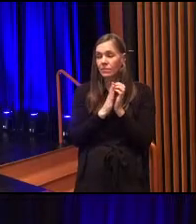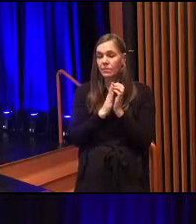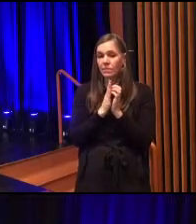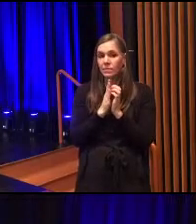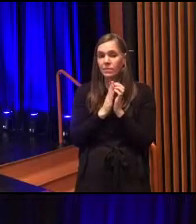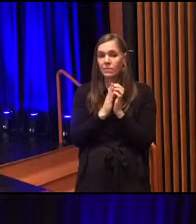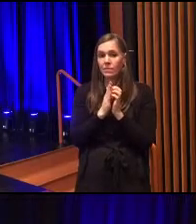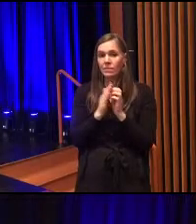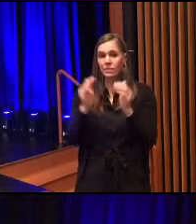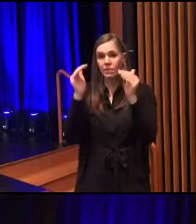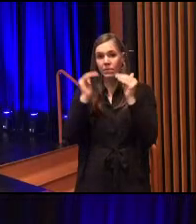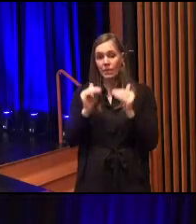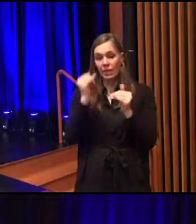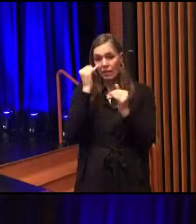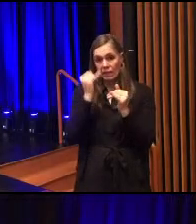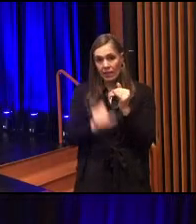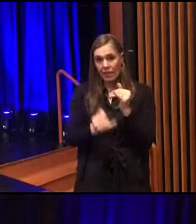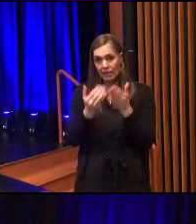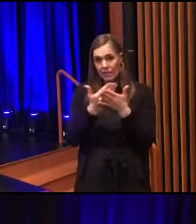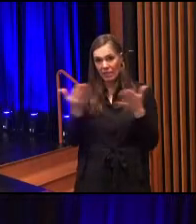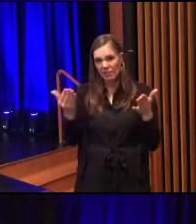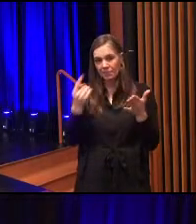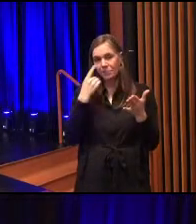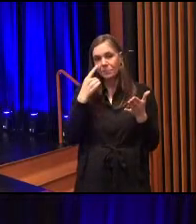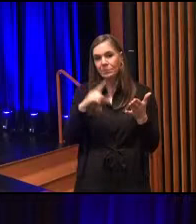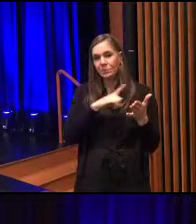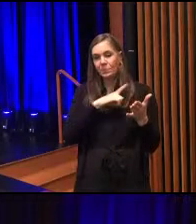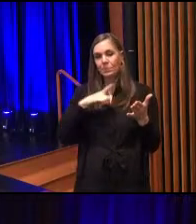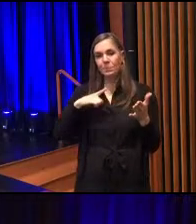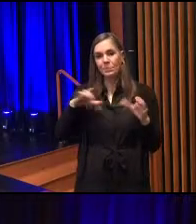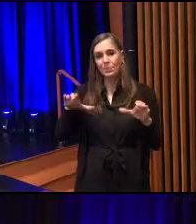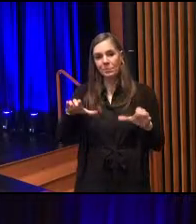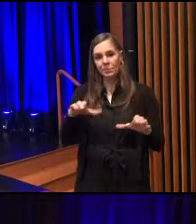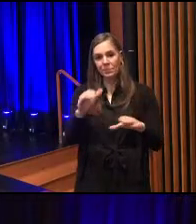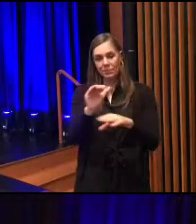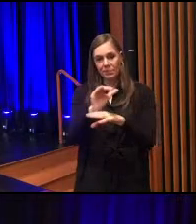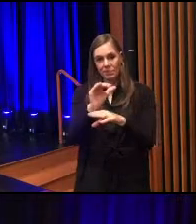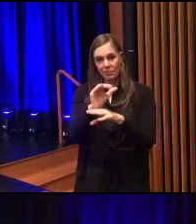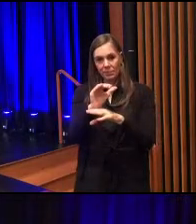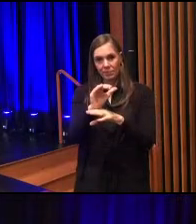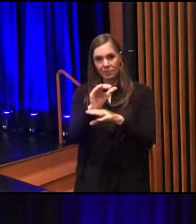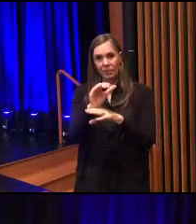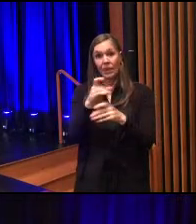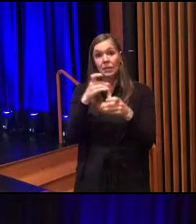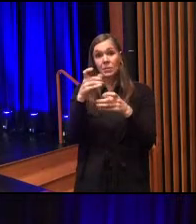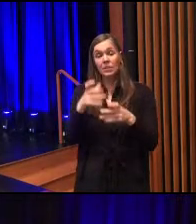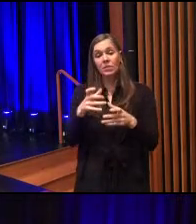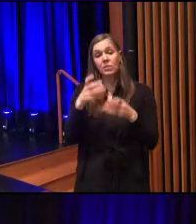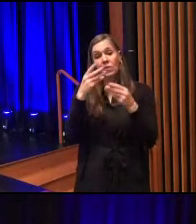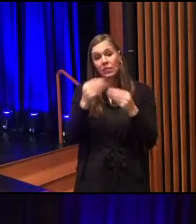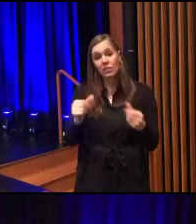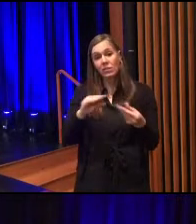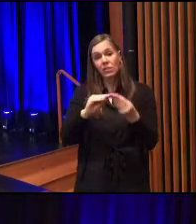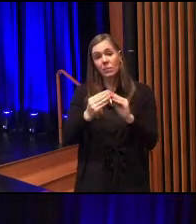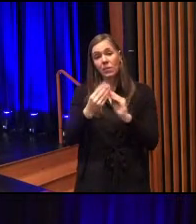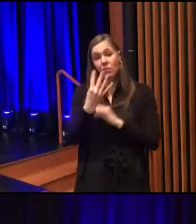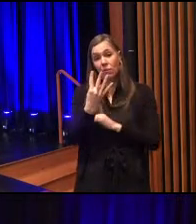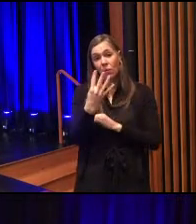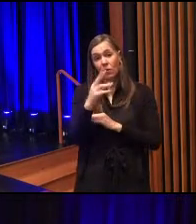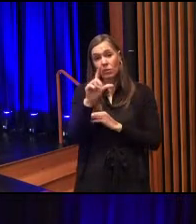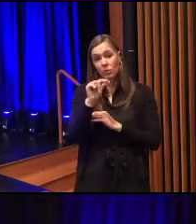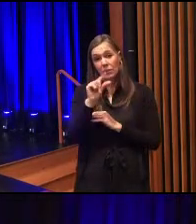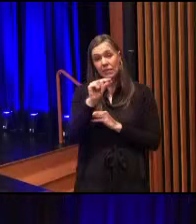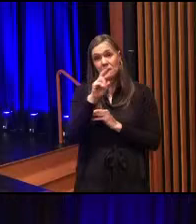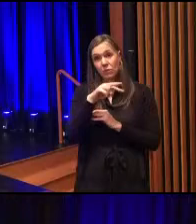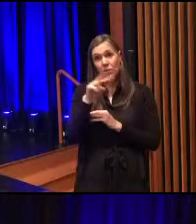Which brings us to our last piece of legislative action for the night, administration resolution number four, 2022.